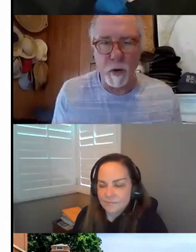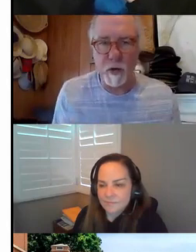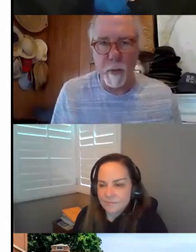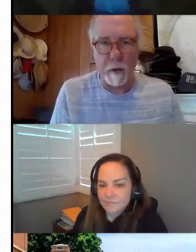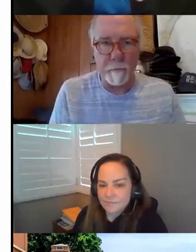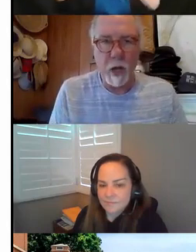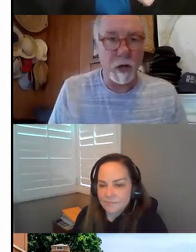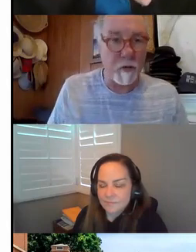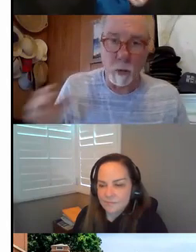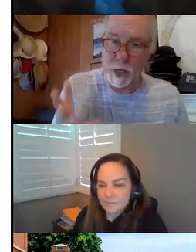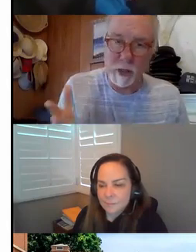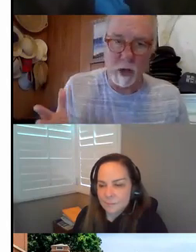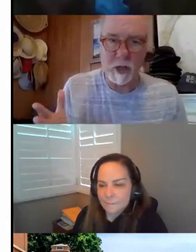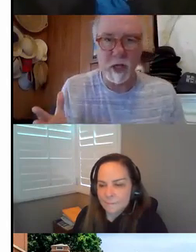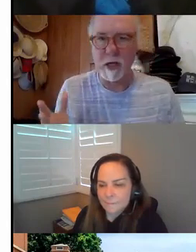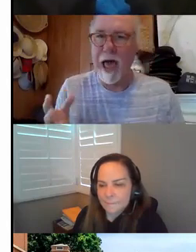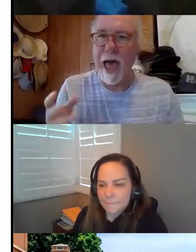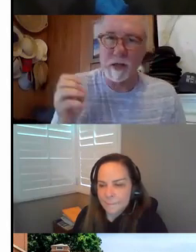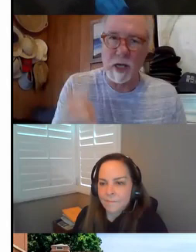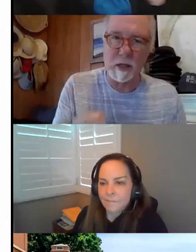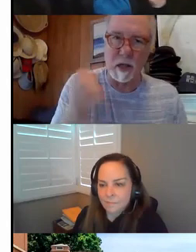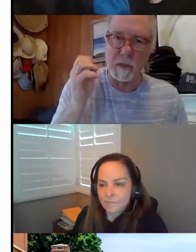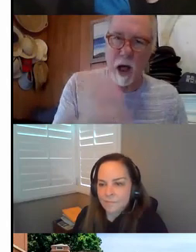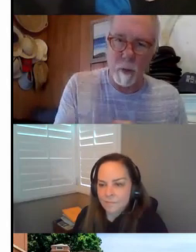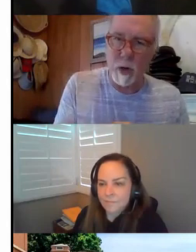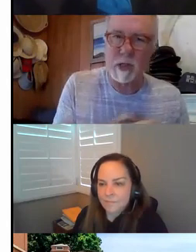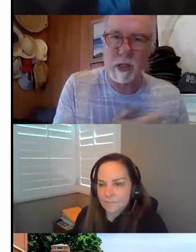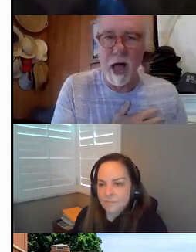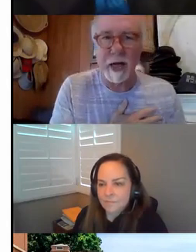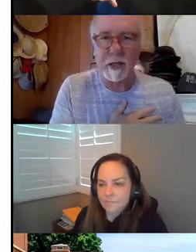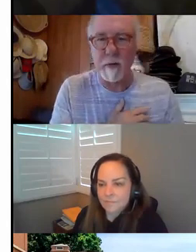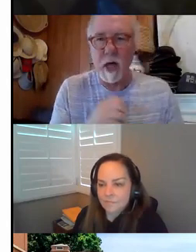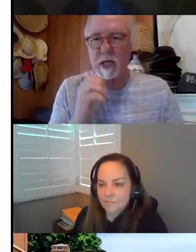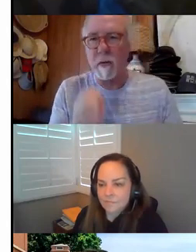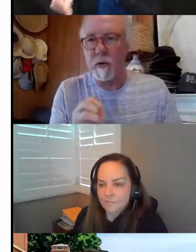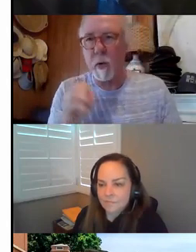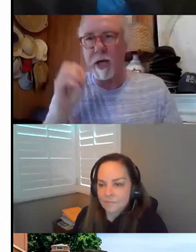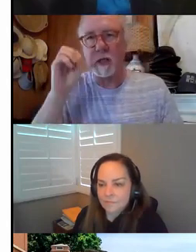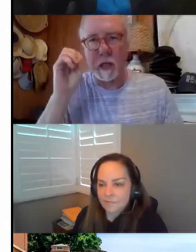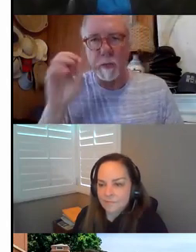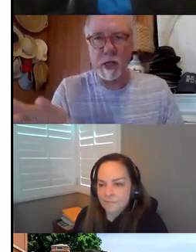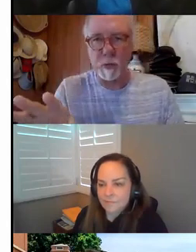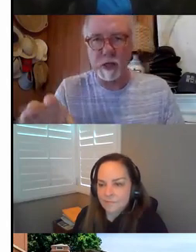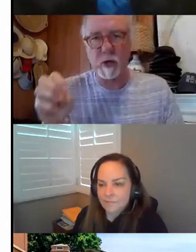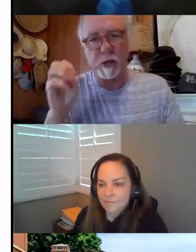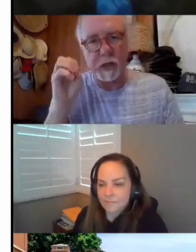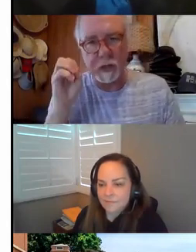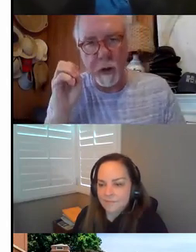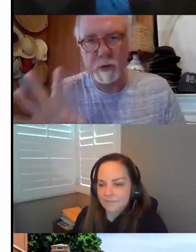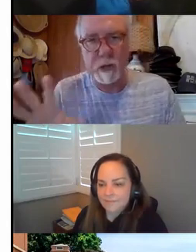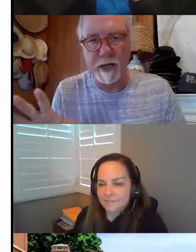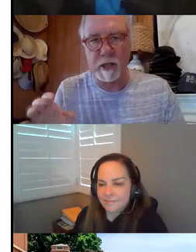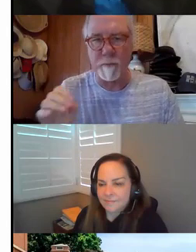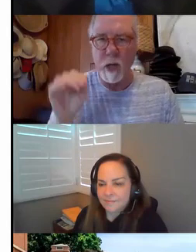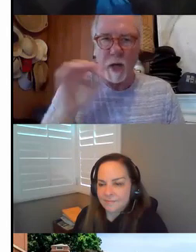back and forth about the different resources and access to these PowerPoint slides. And some of you went to some of these resources